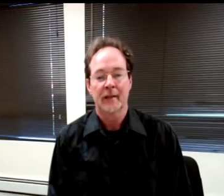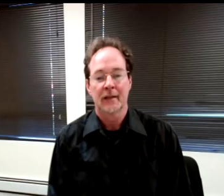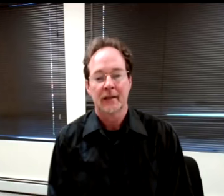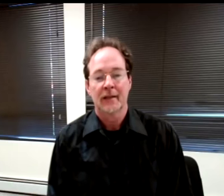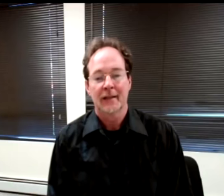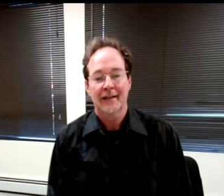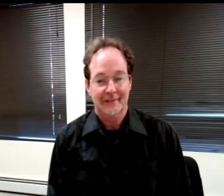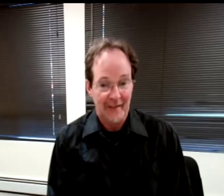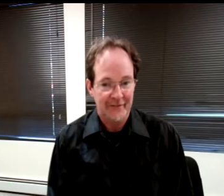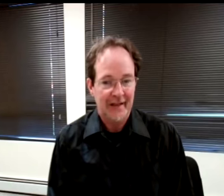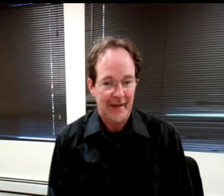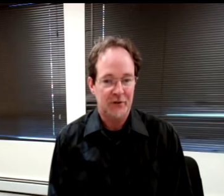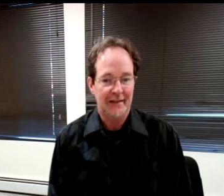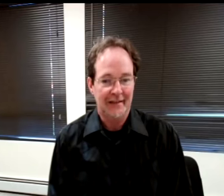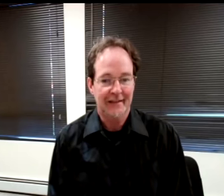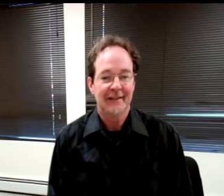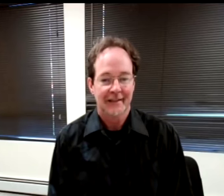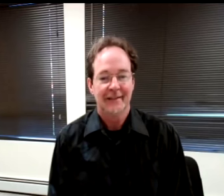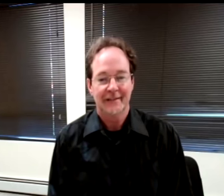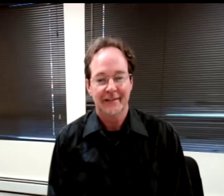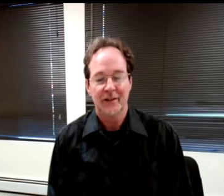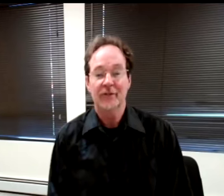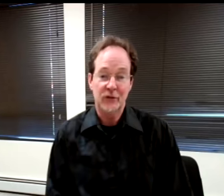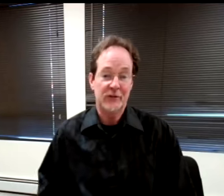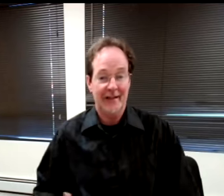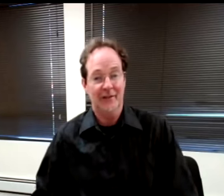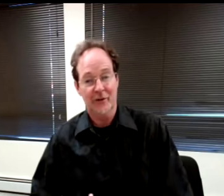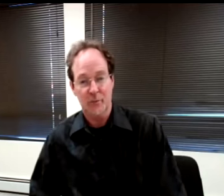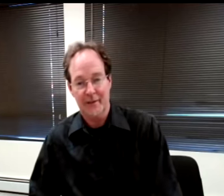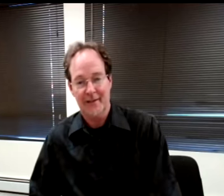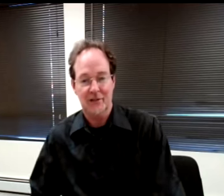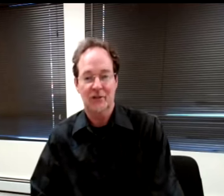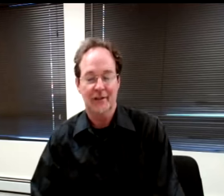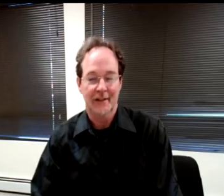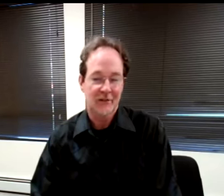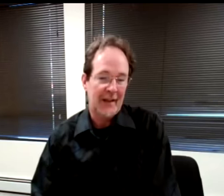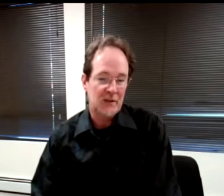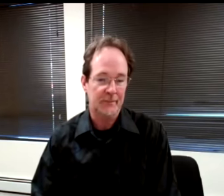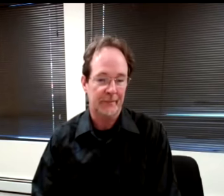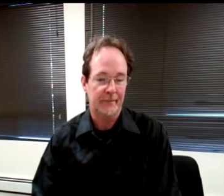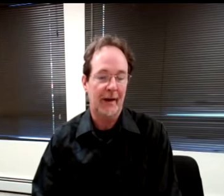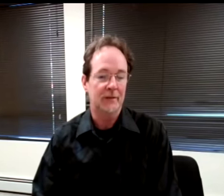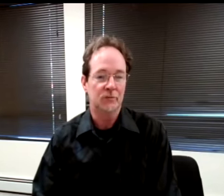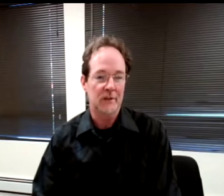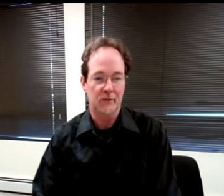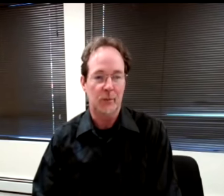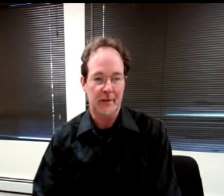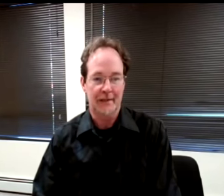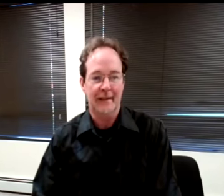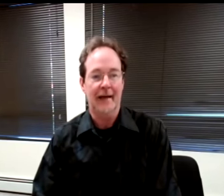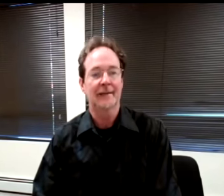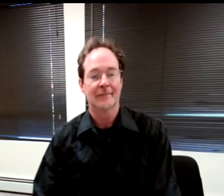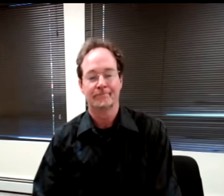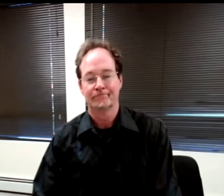use live captioning. You know, if you use that in the first place, that's good. So that's my